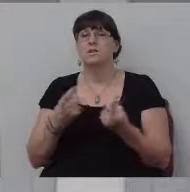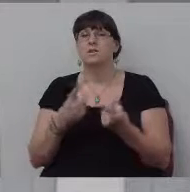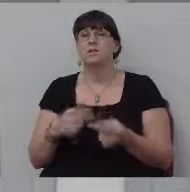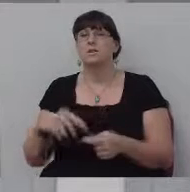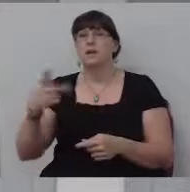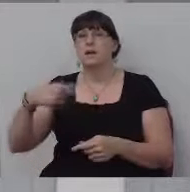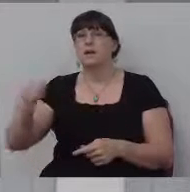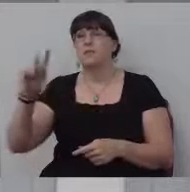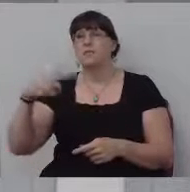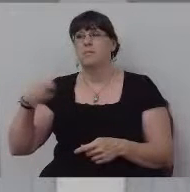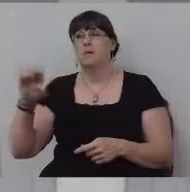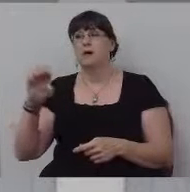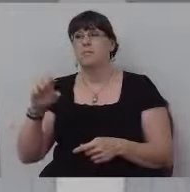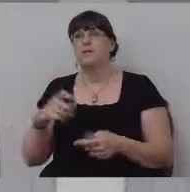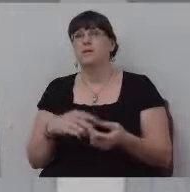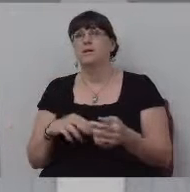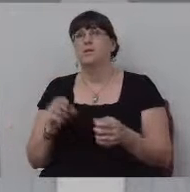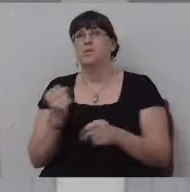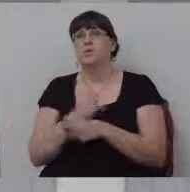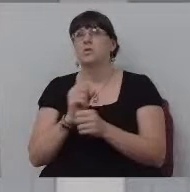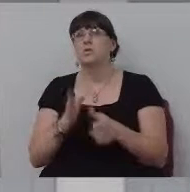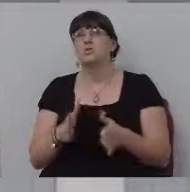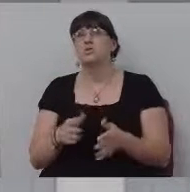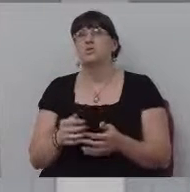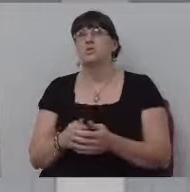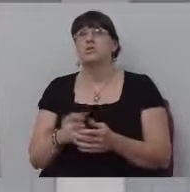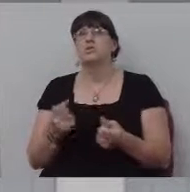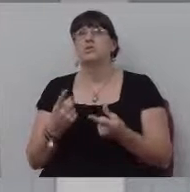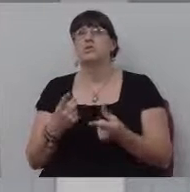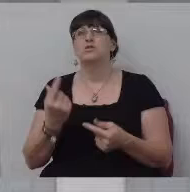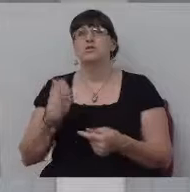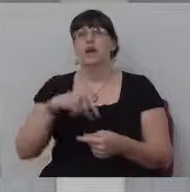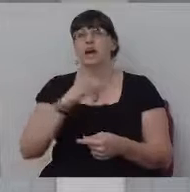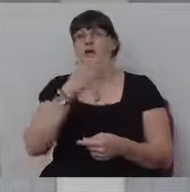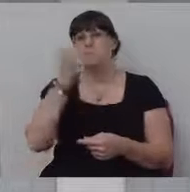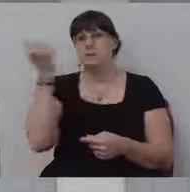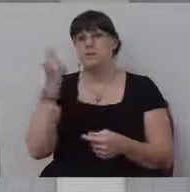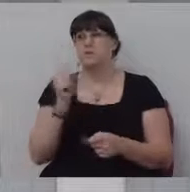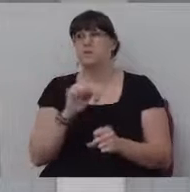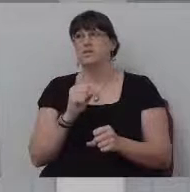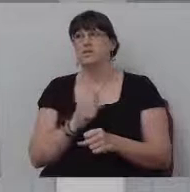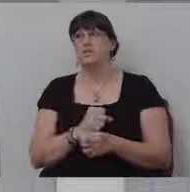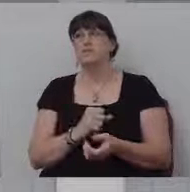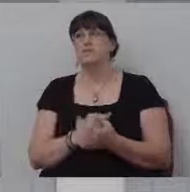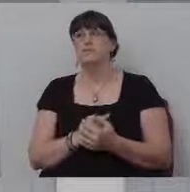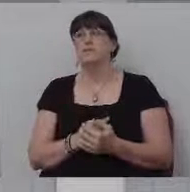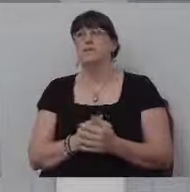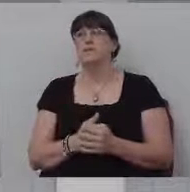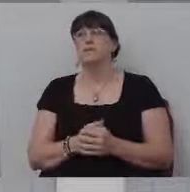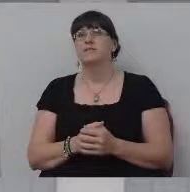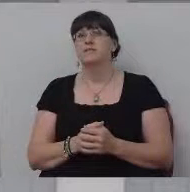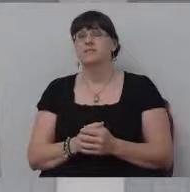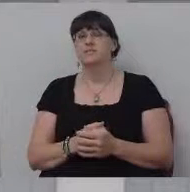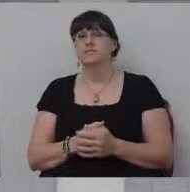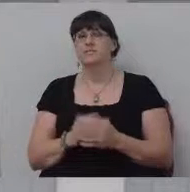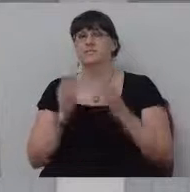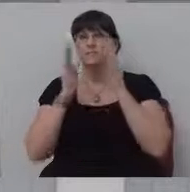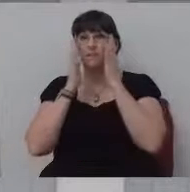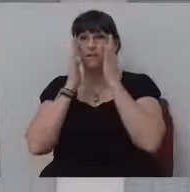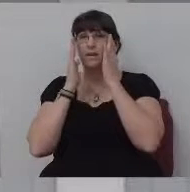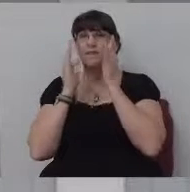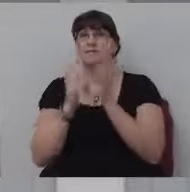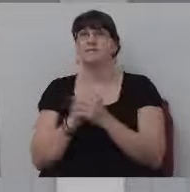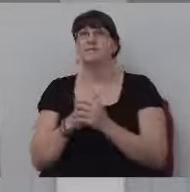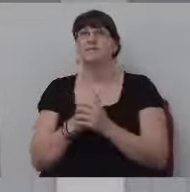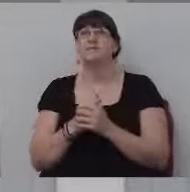Anything that we would want to do that would be good work, they got it. And so, anyway, we're just pipe fitters. Anyway, got a couple of